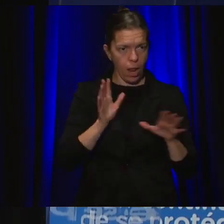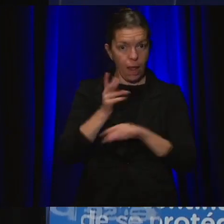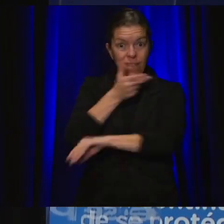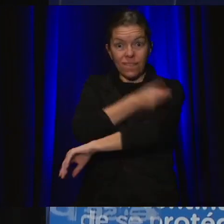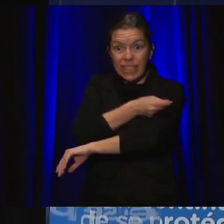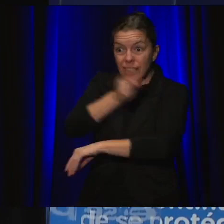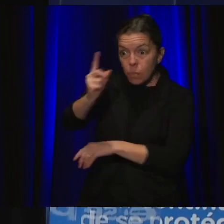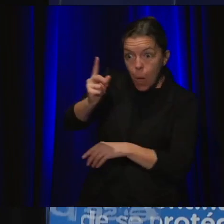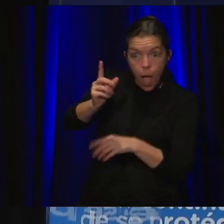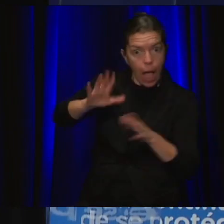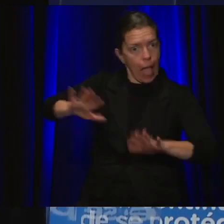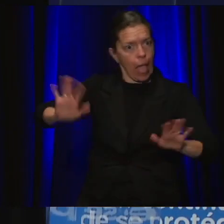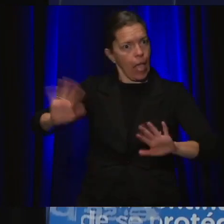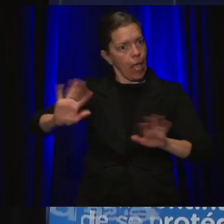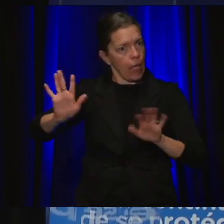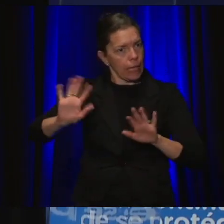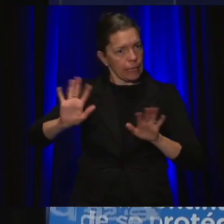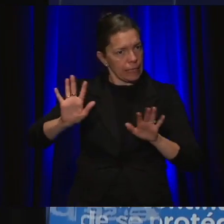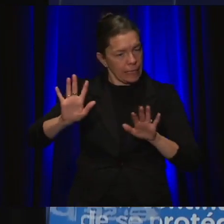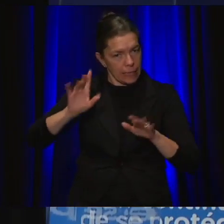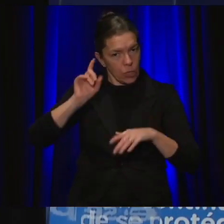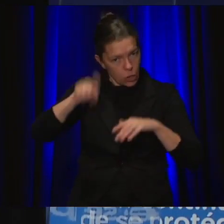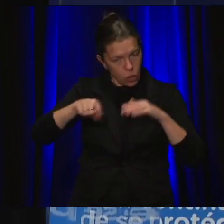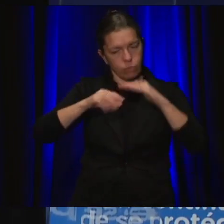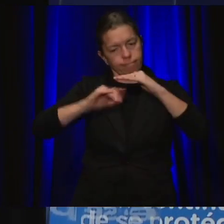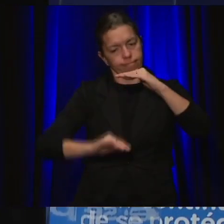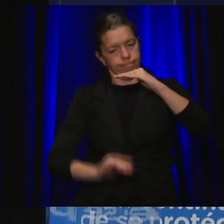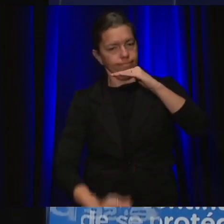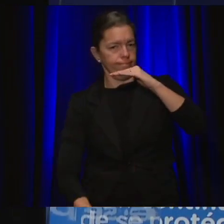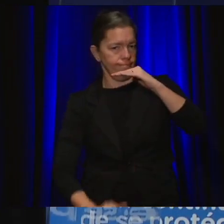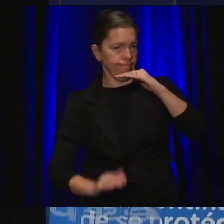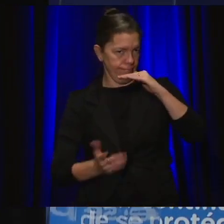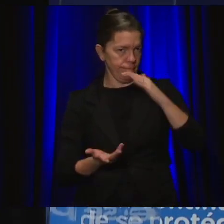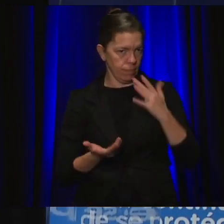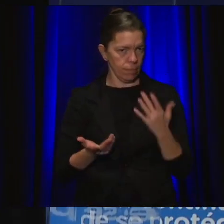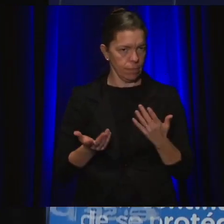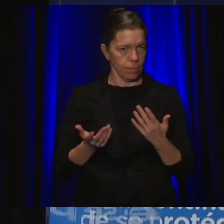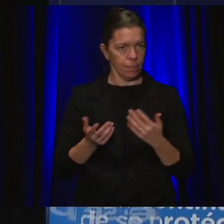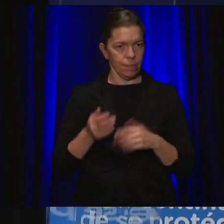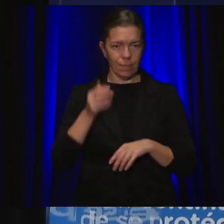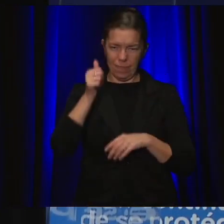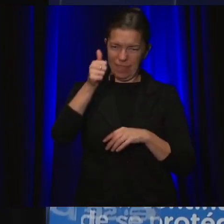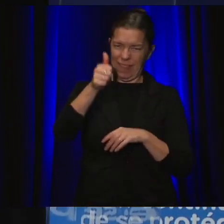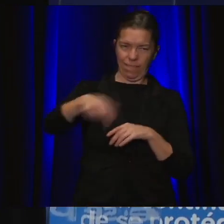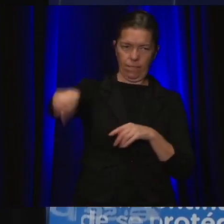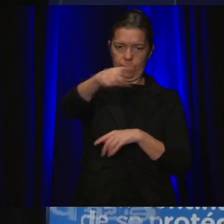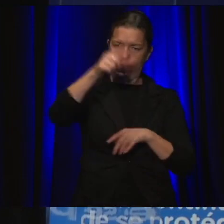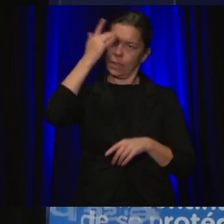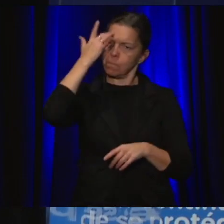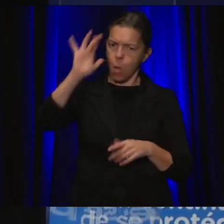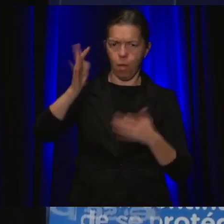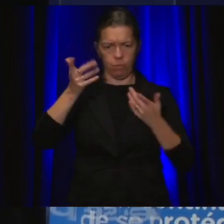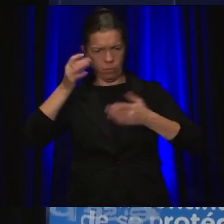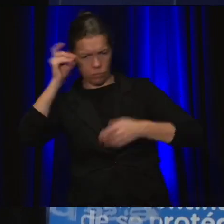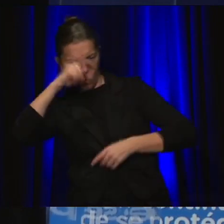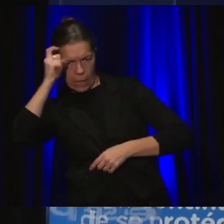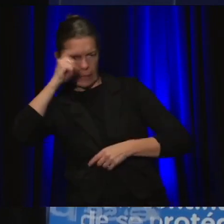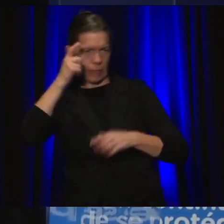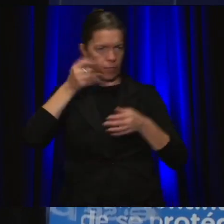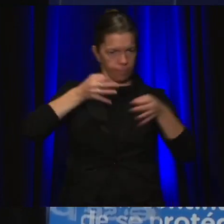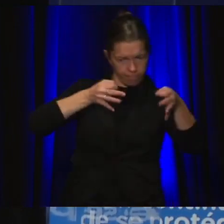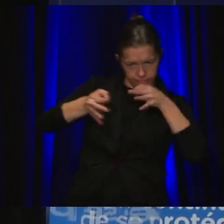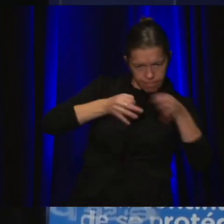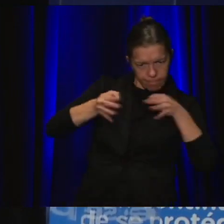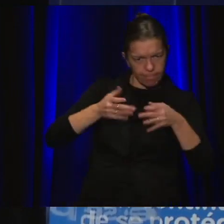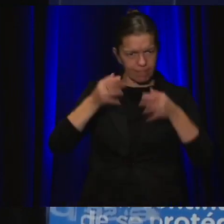even too much. And based on your own evaluation of your risk, based on your tolerance of risk, you could decide to do a